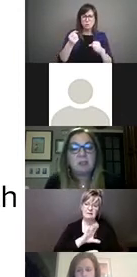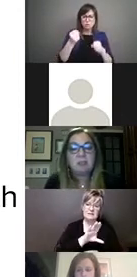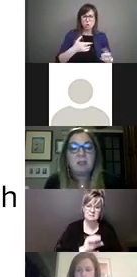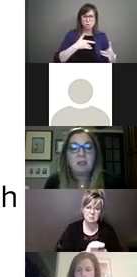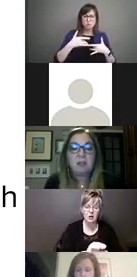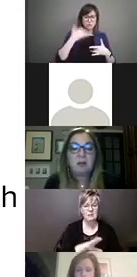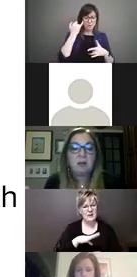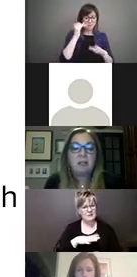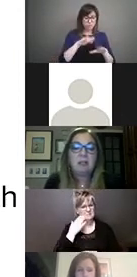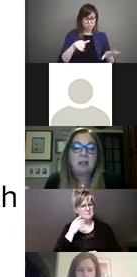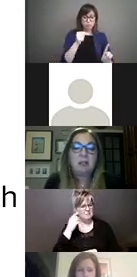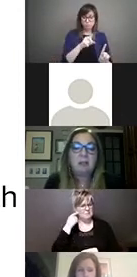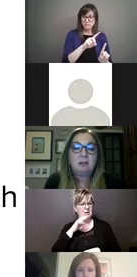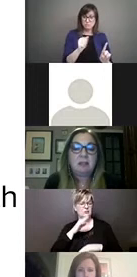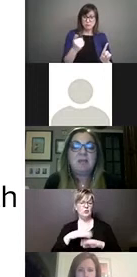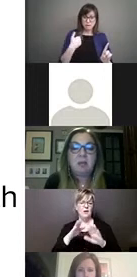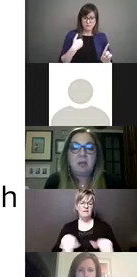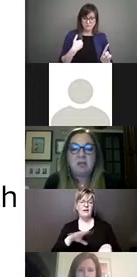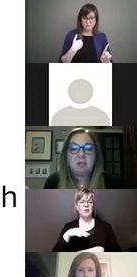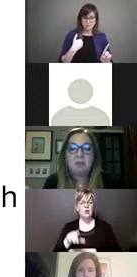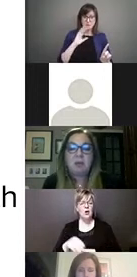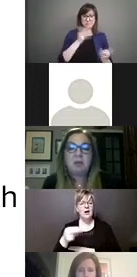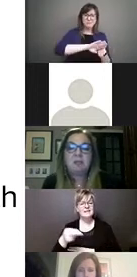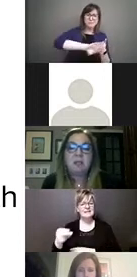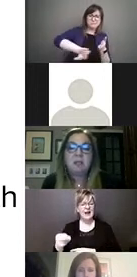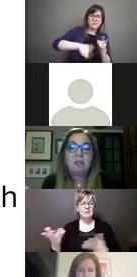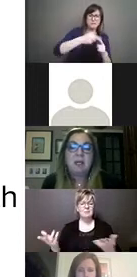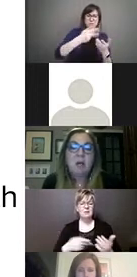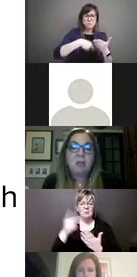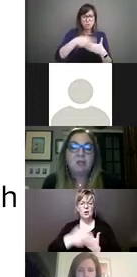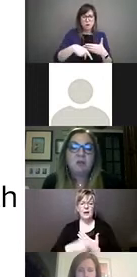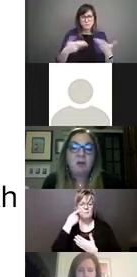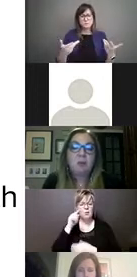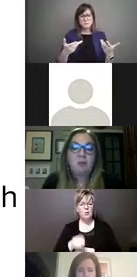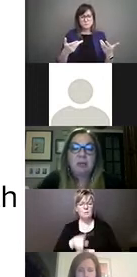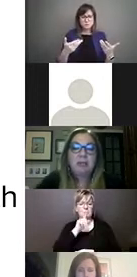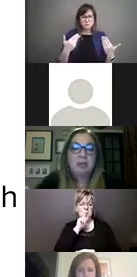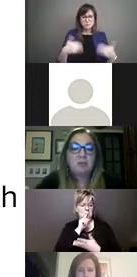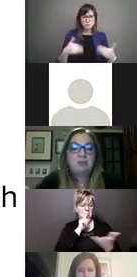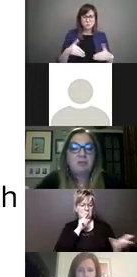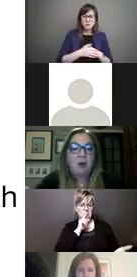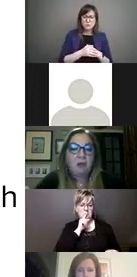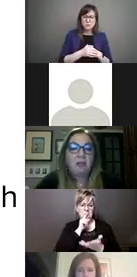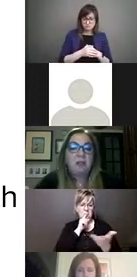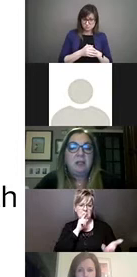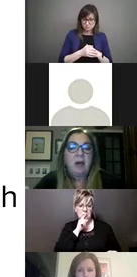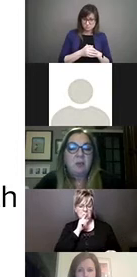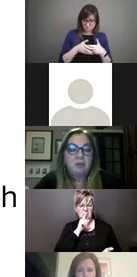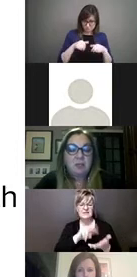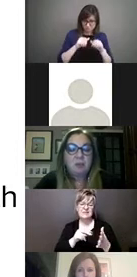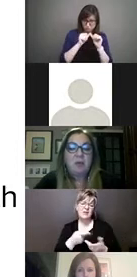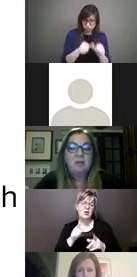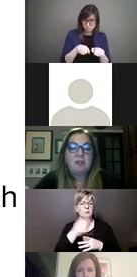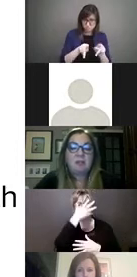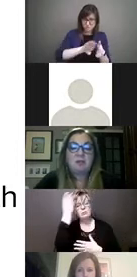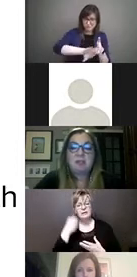with disabilities are left out of these programs. And how much farther will we allow them to fall out of